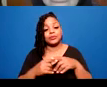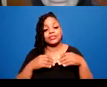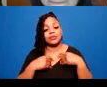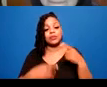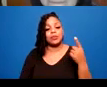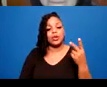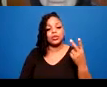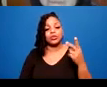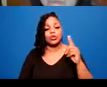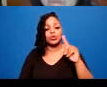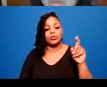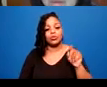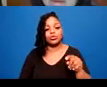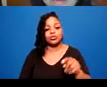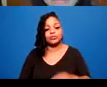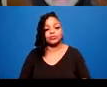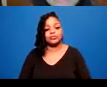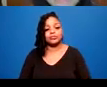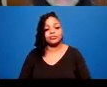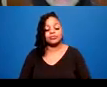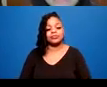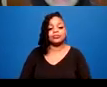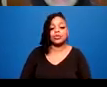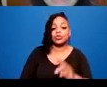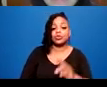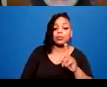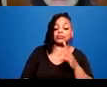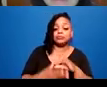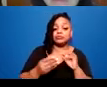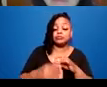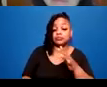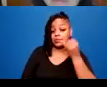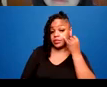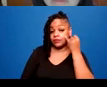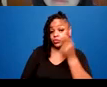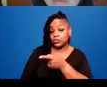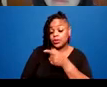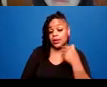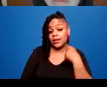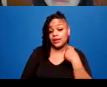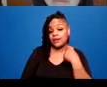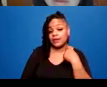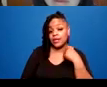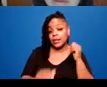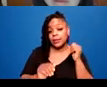And if you have the capacity to go until three, I think we could take that time because we're at the very end of the day.